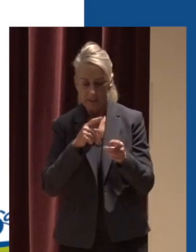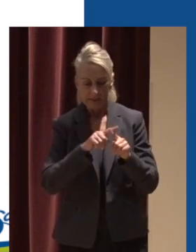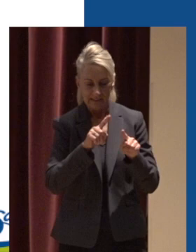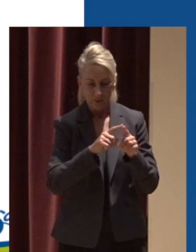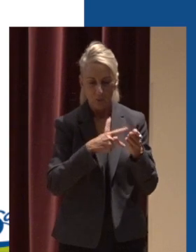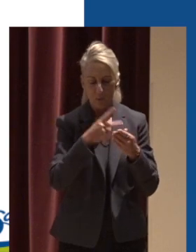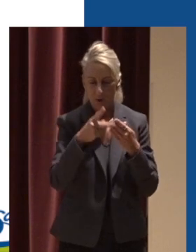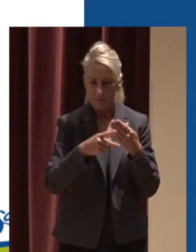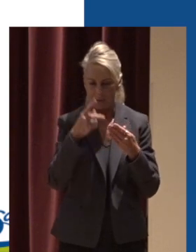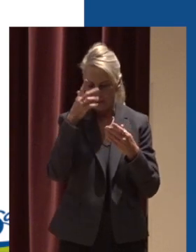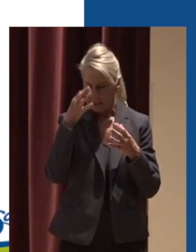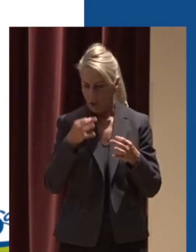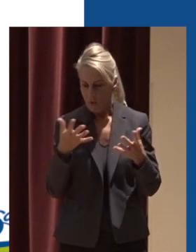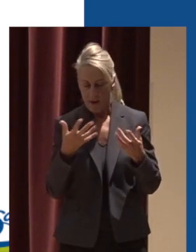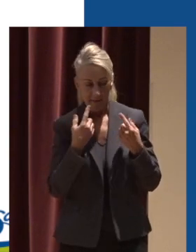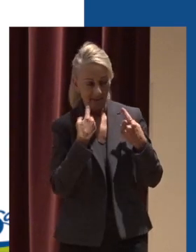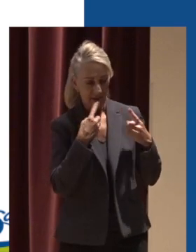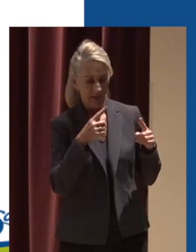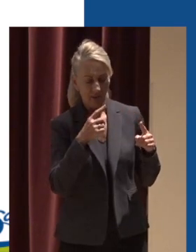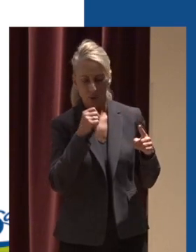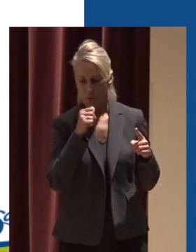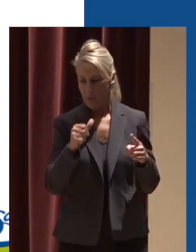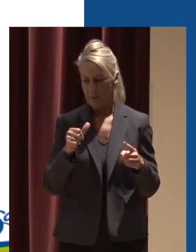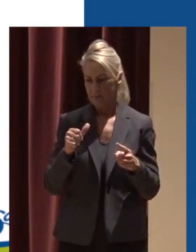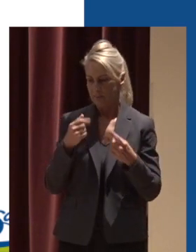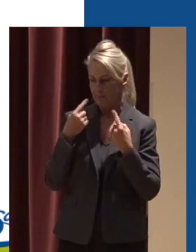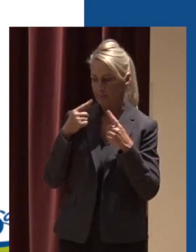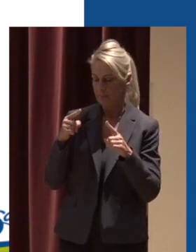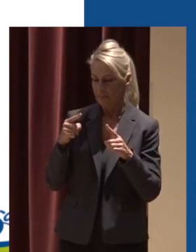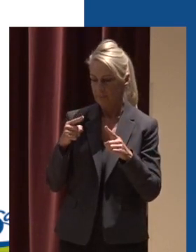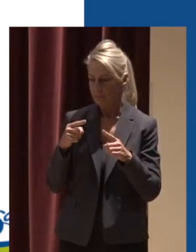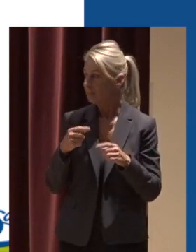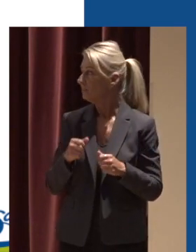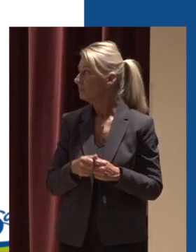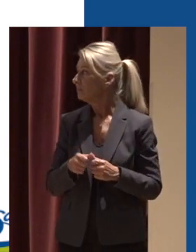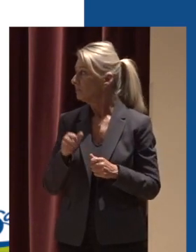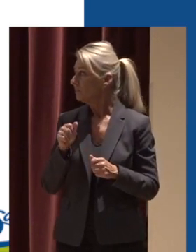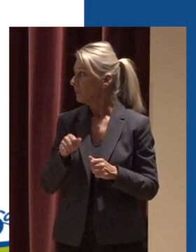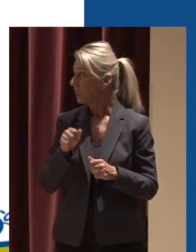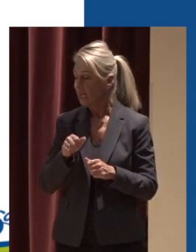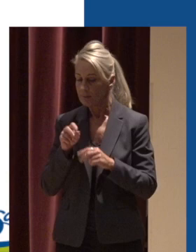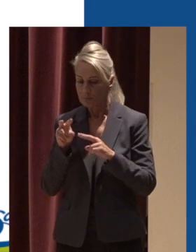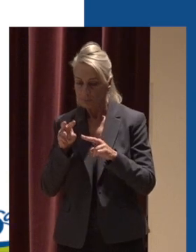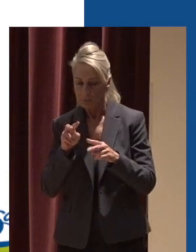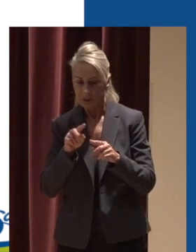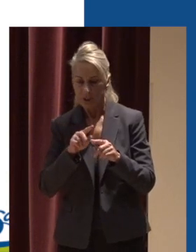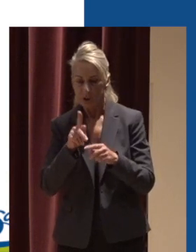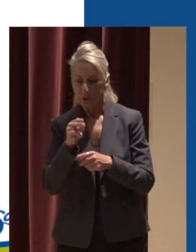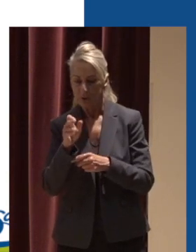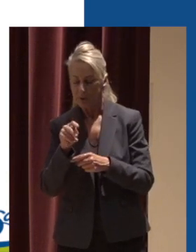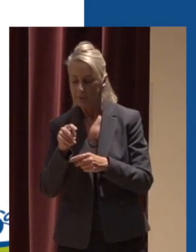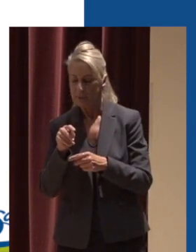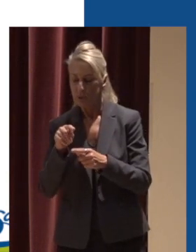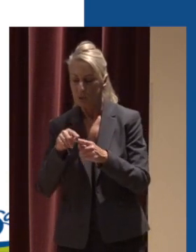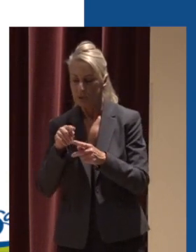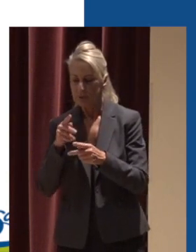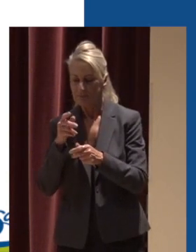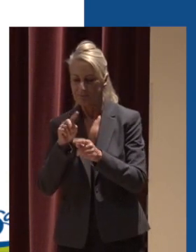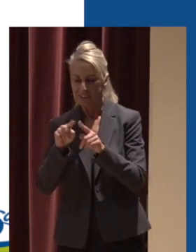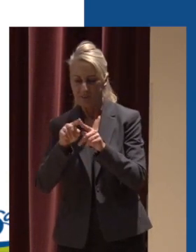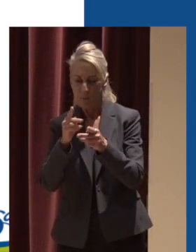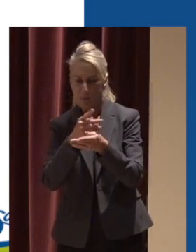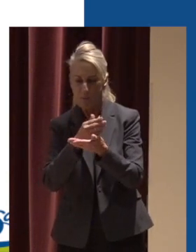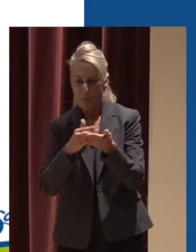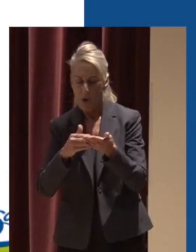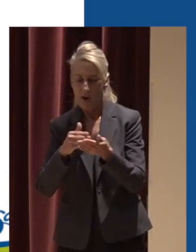is effective and what isn't we can also cater treatment to certain parts of town that have more of a problem than others and determine